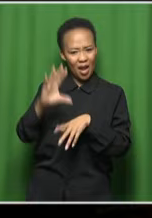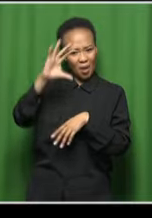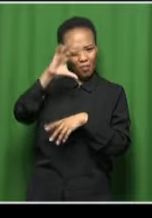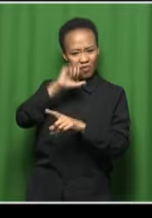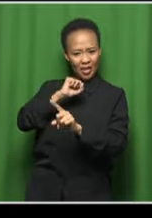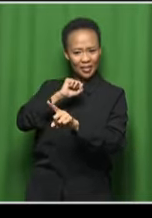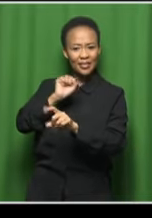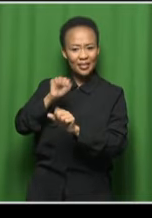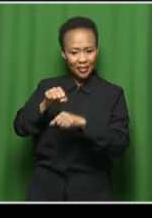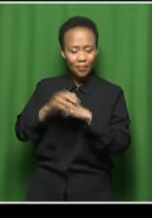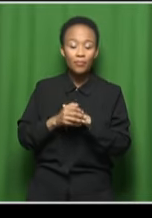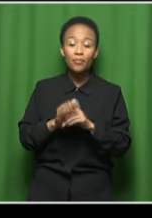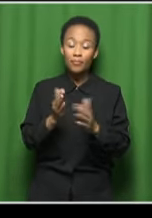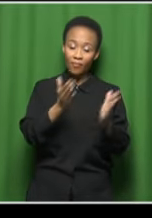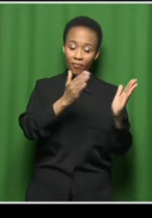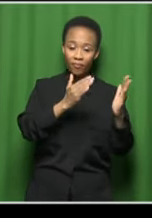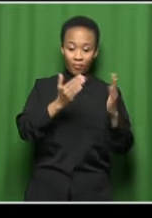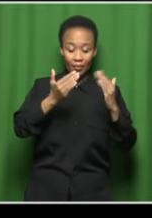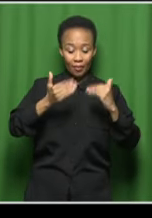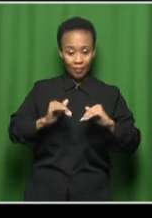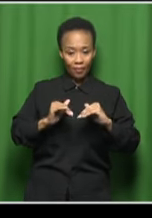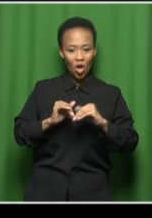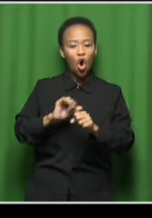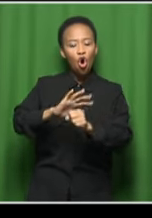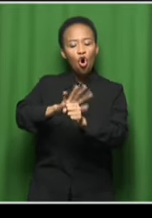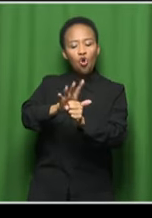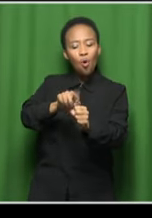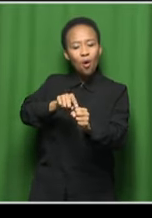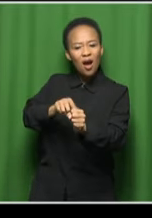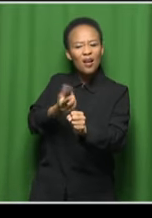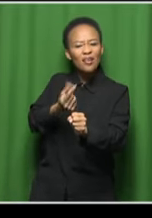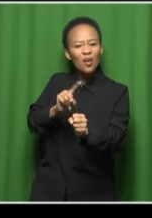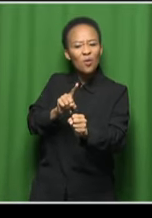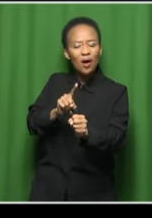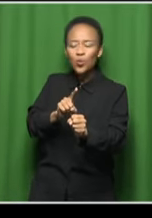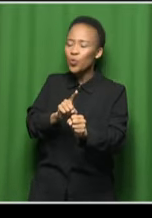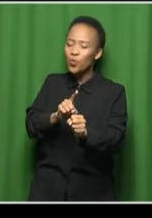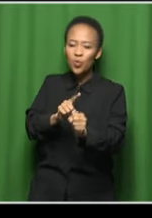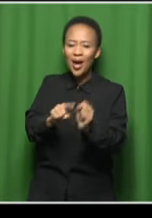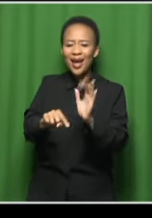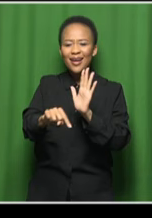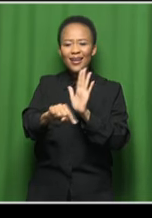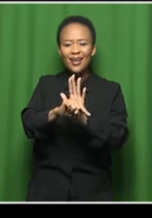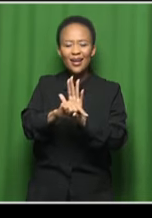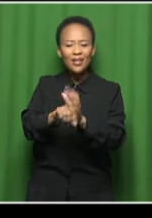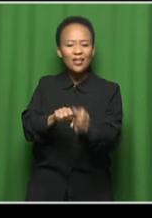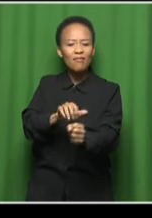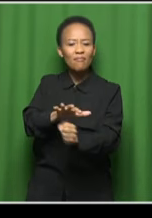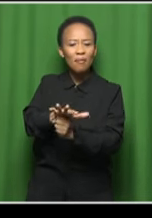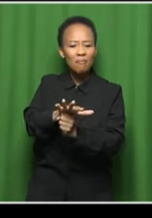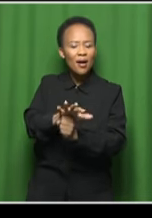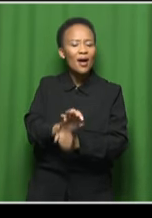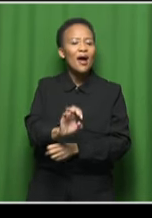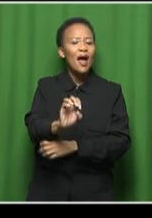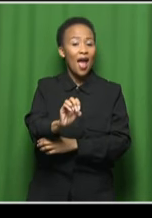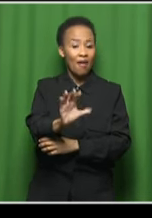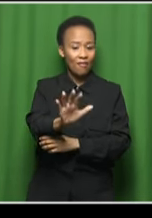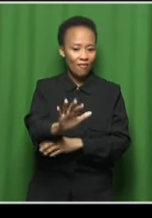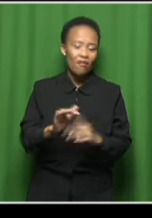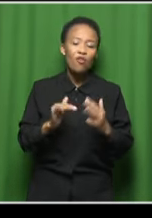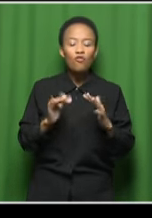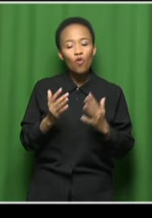in terms of what COVID did, it had a very negative effect on the state of individual